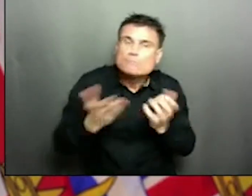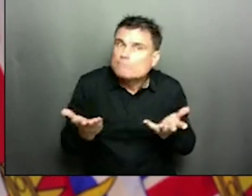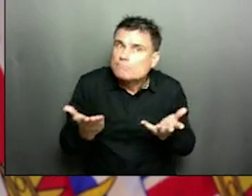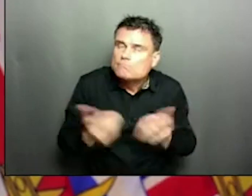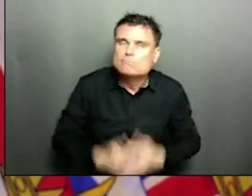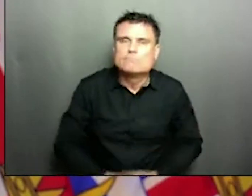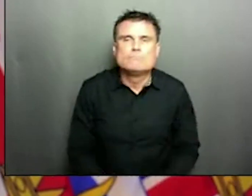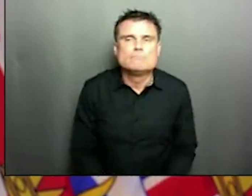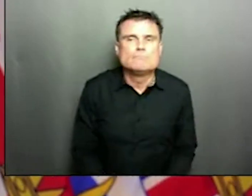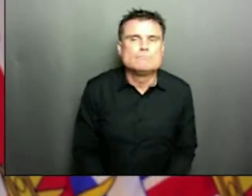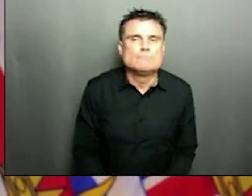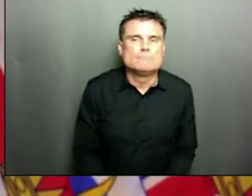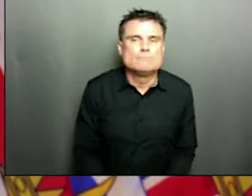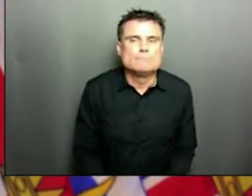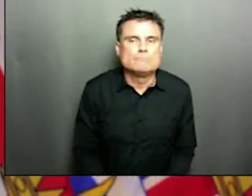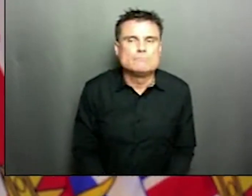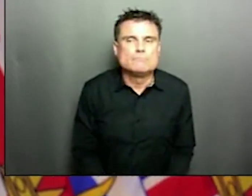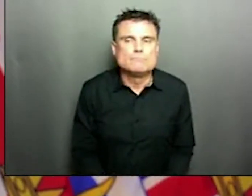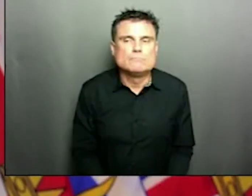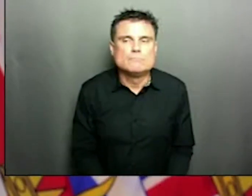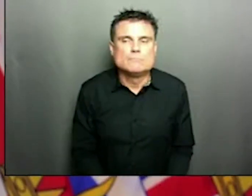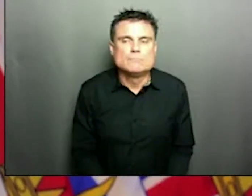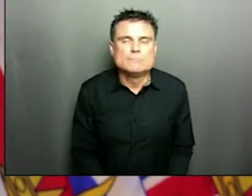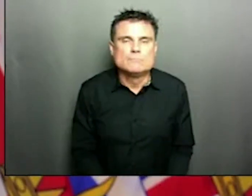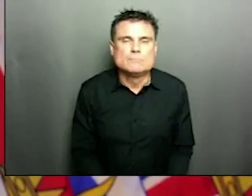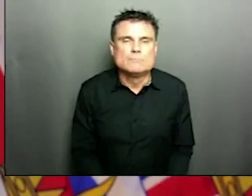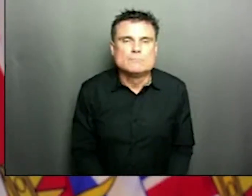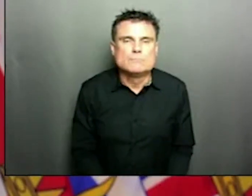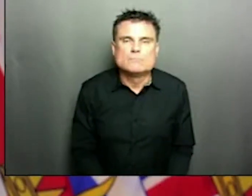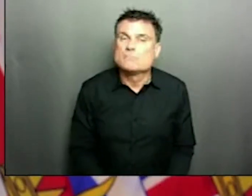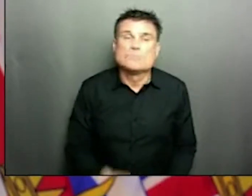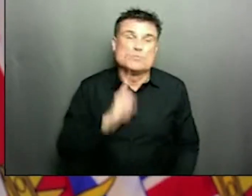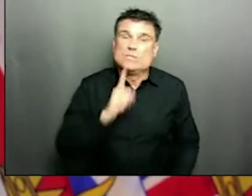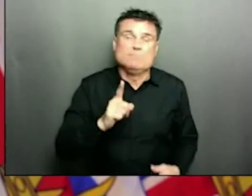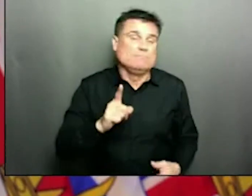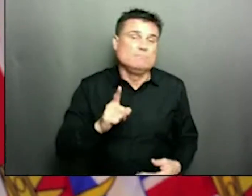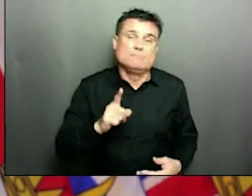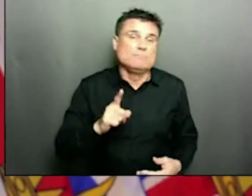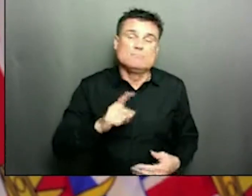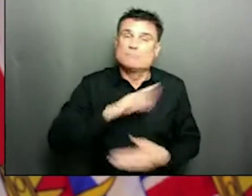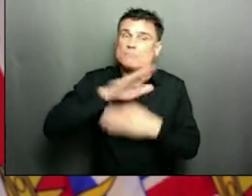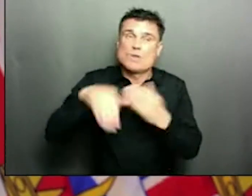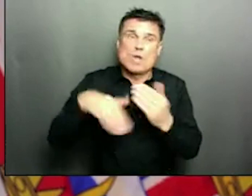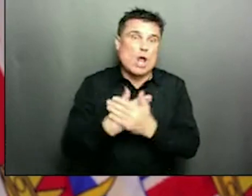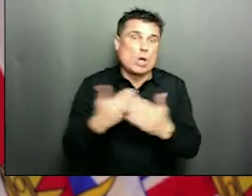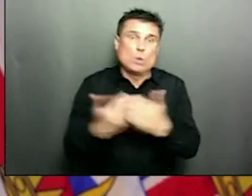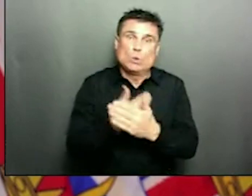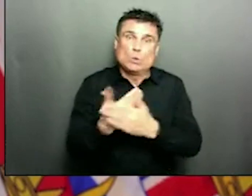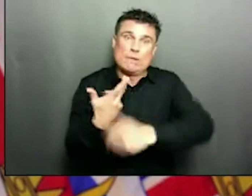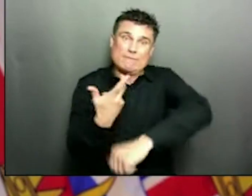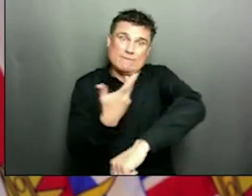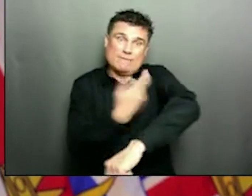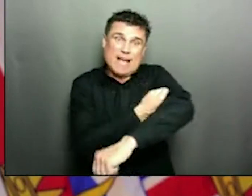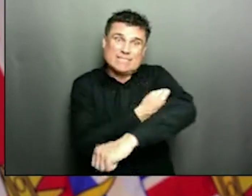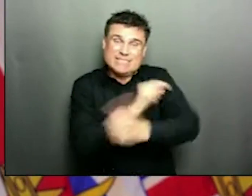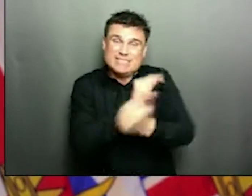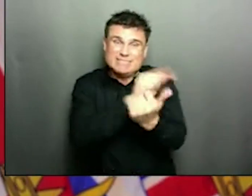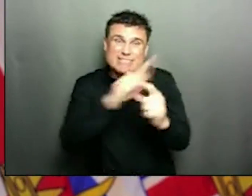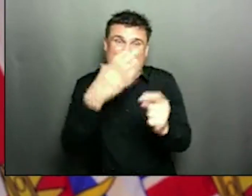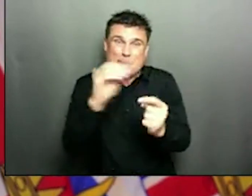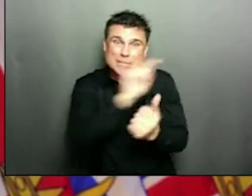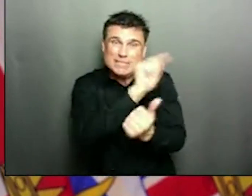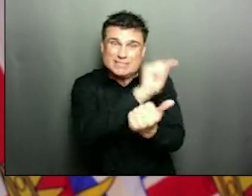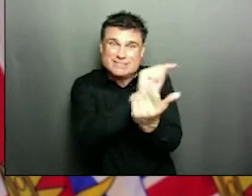all of which have been in different parts of the world where the virus is still circulating a lot. And up until very recently,